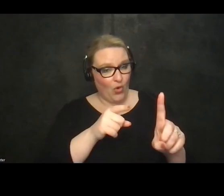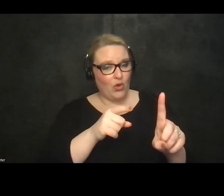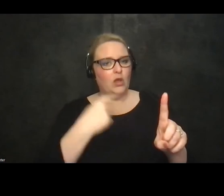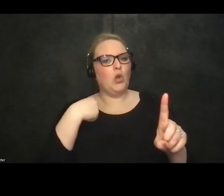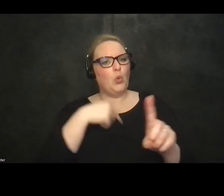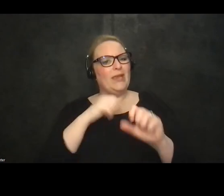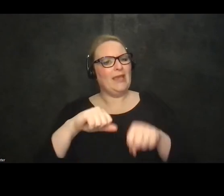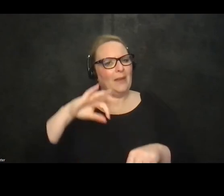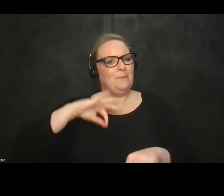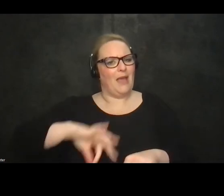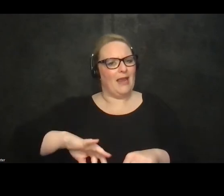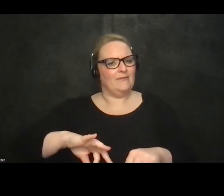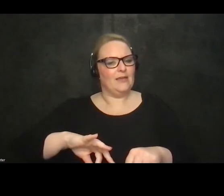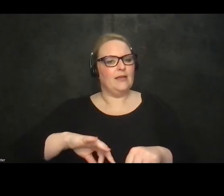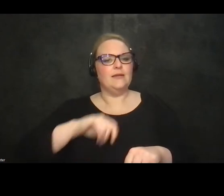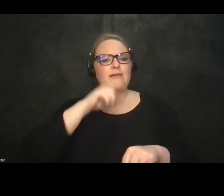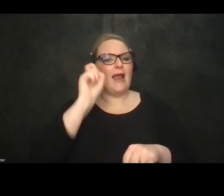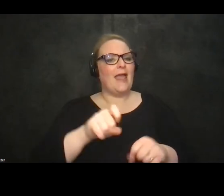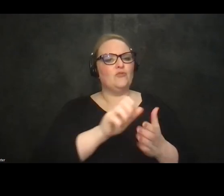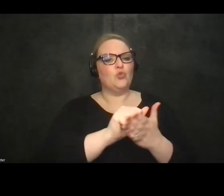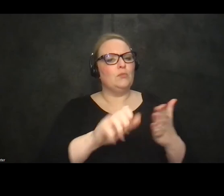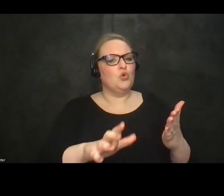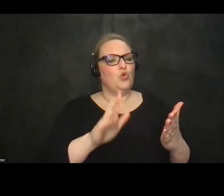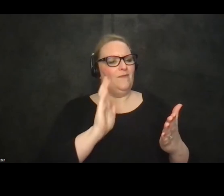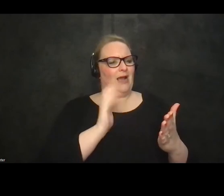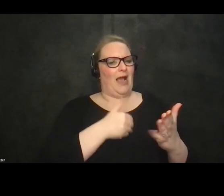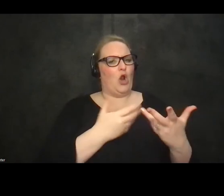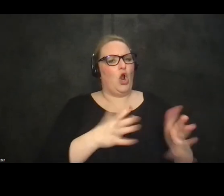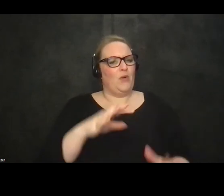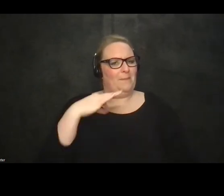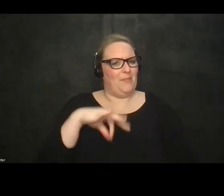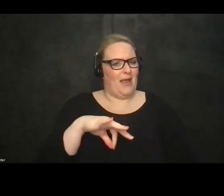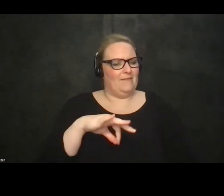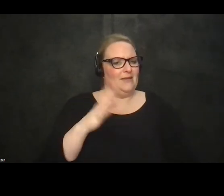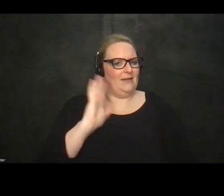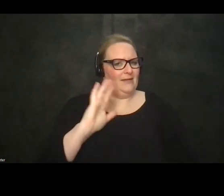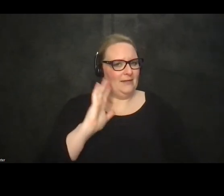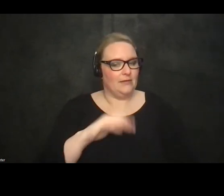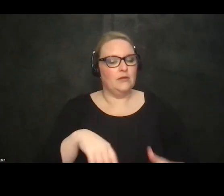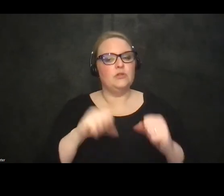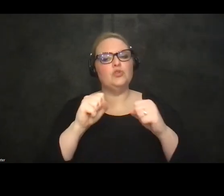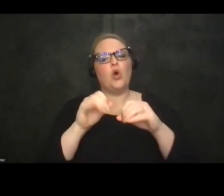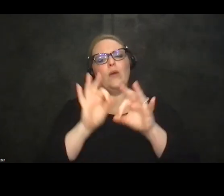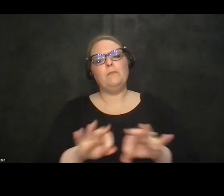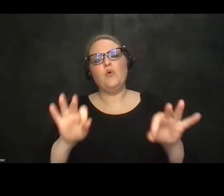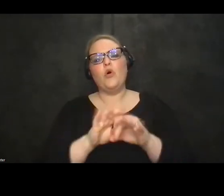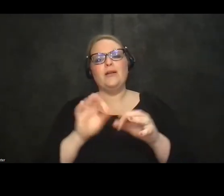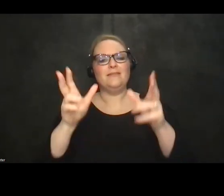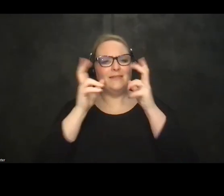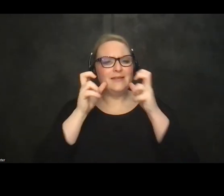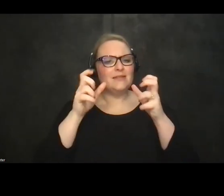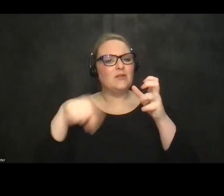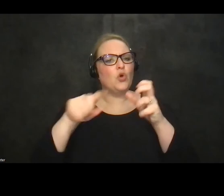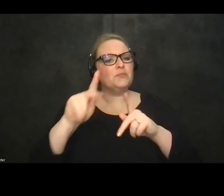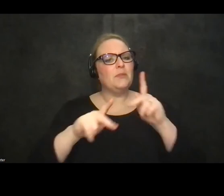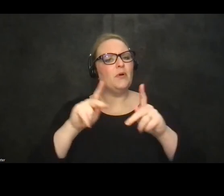as we can without losing what we've already gained and so that that's that was important it was important to to listen to the folks uh from queen's